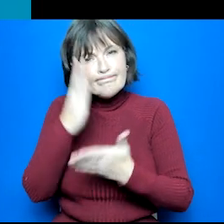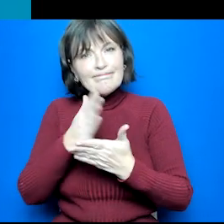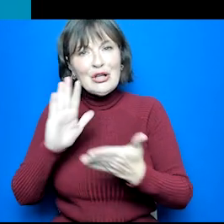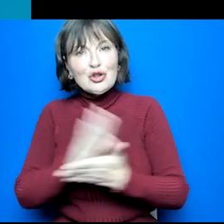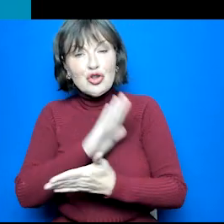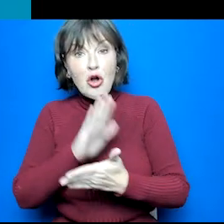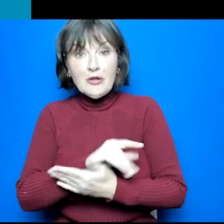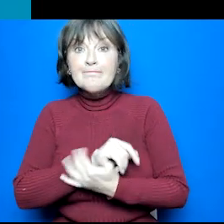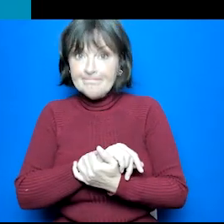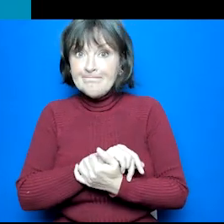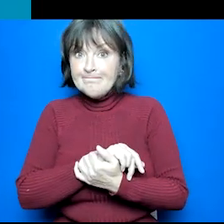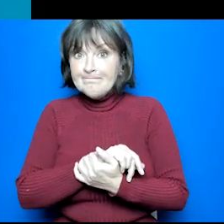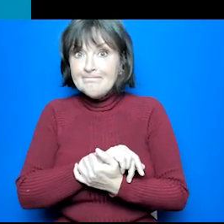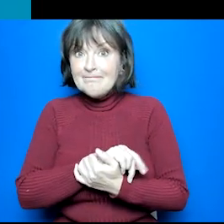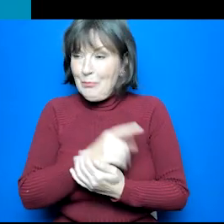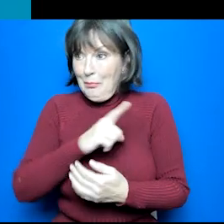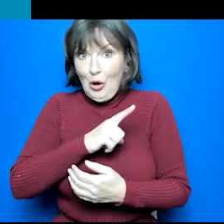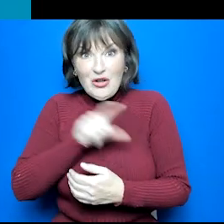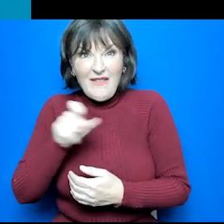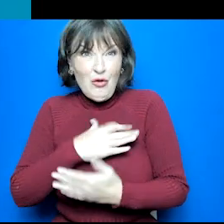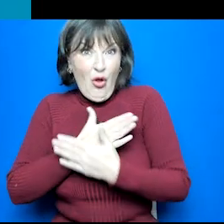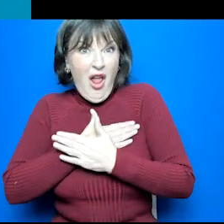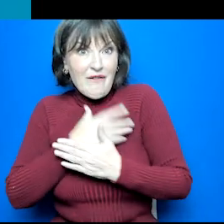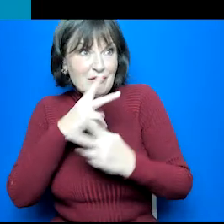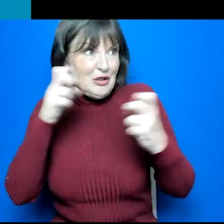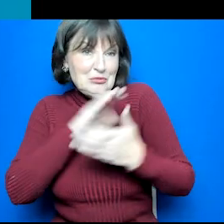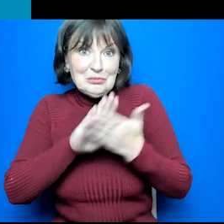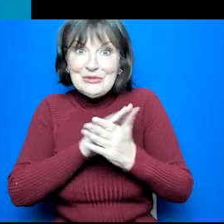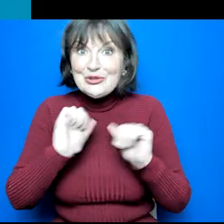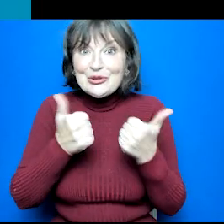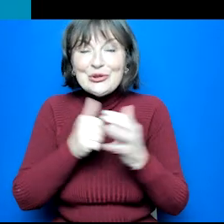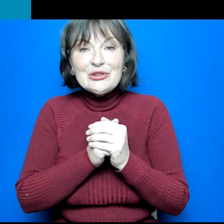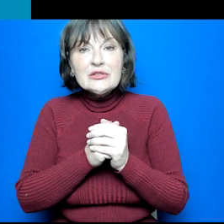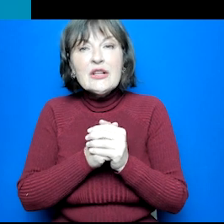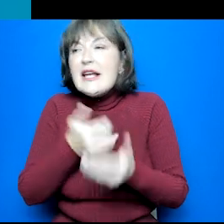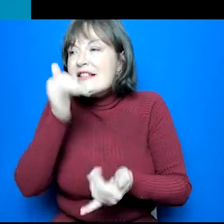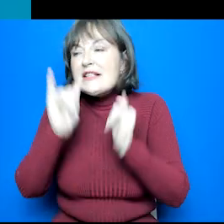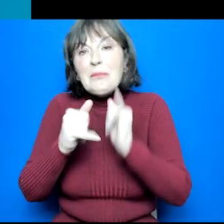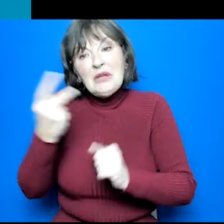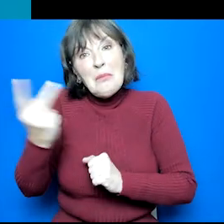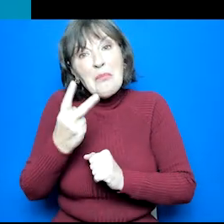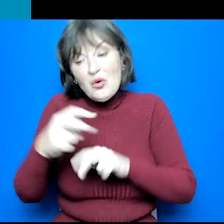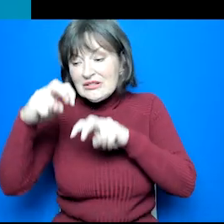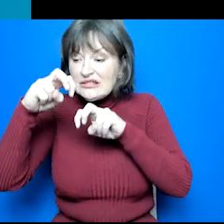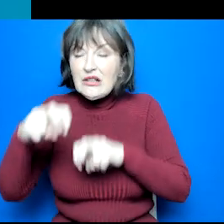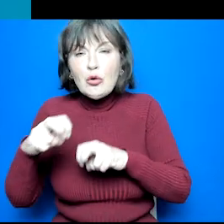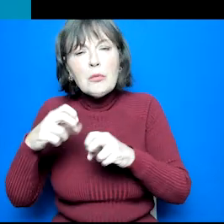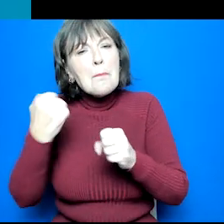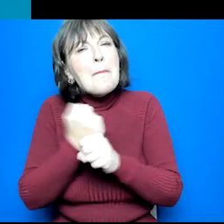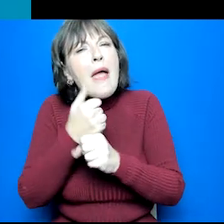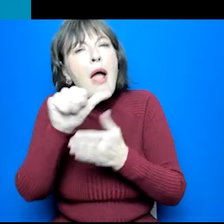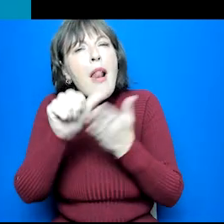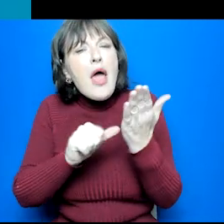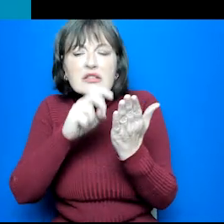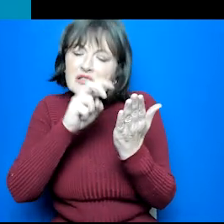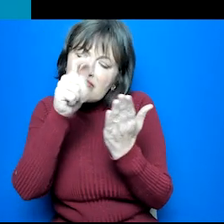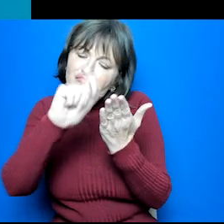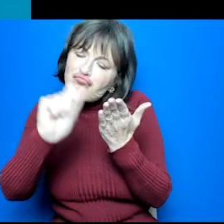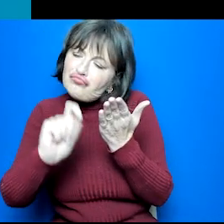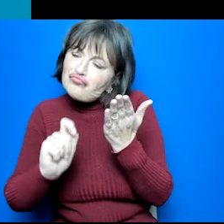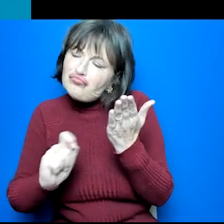Something that can be really useful to do together is to have them make a list of their favourite things to do, whether that's in school or out of school,